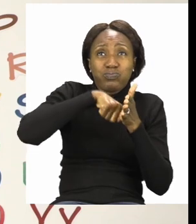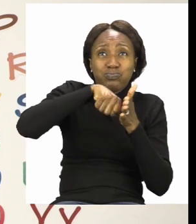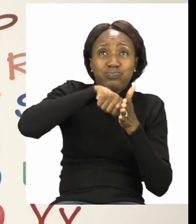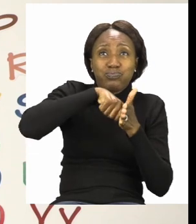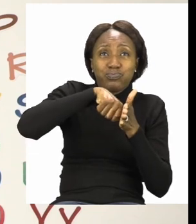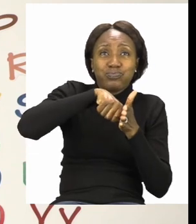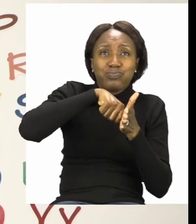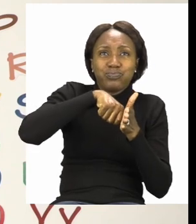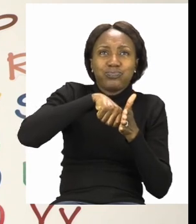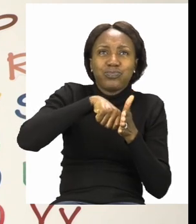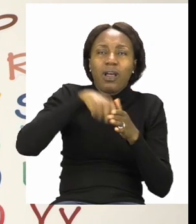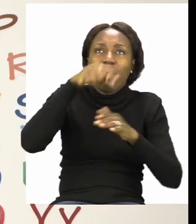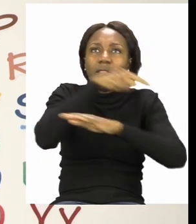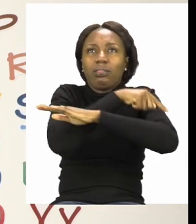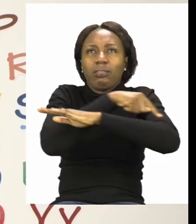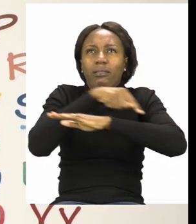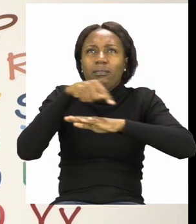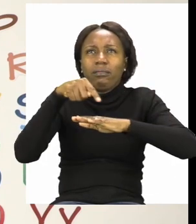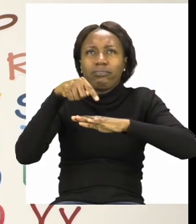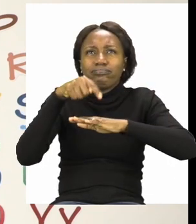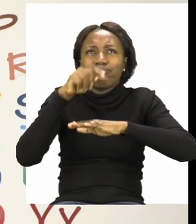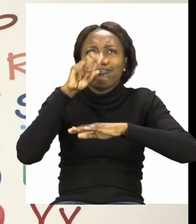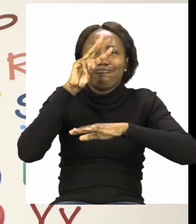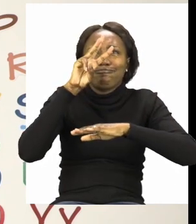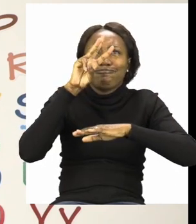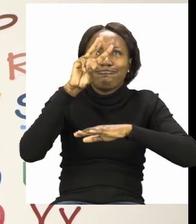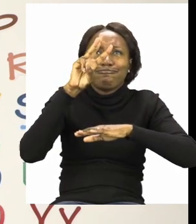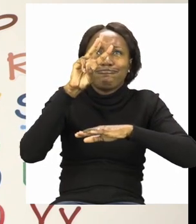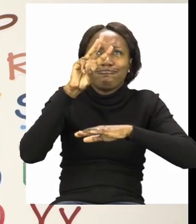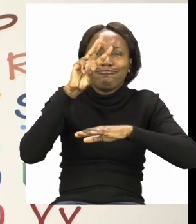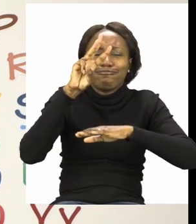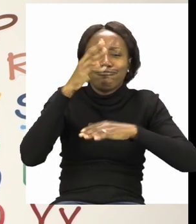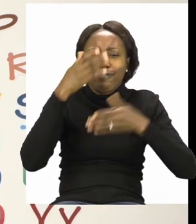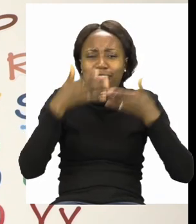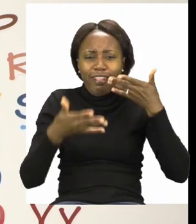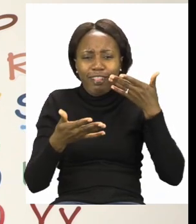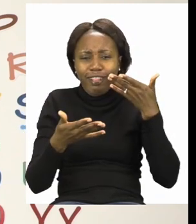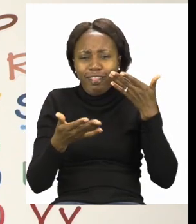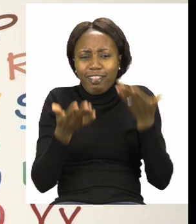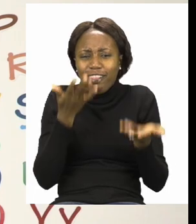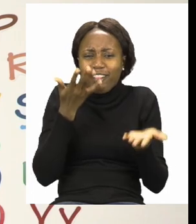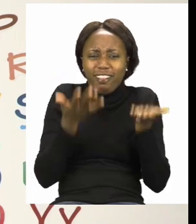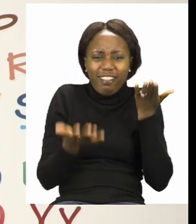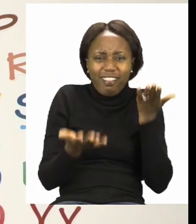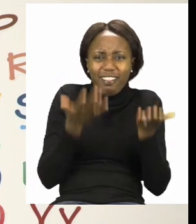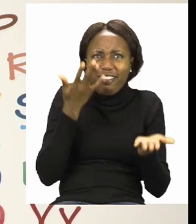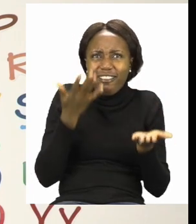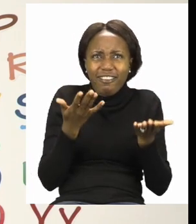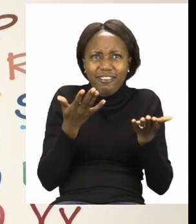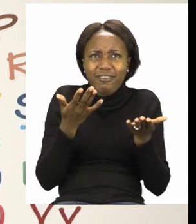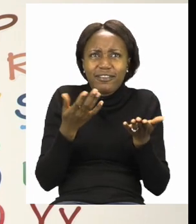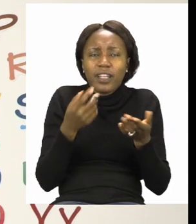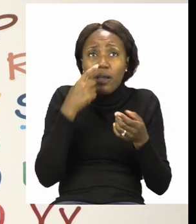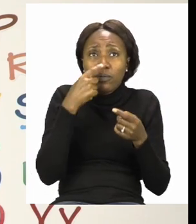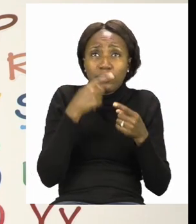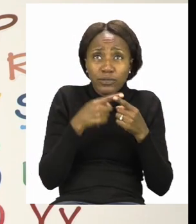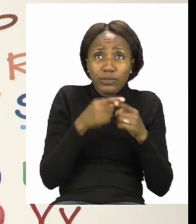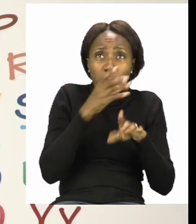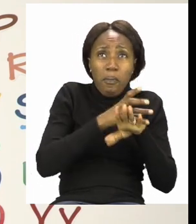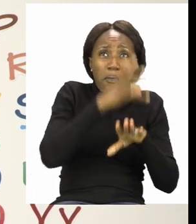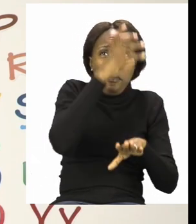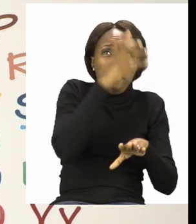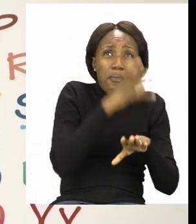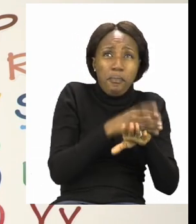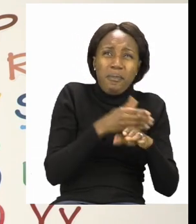my ruler, I have three things to compare it with. I can say that the sweet jar